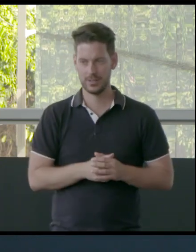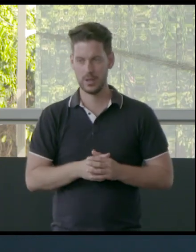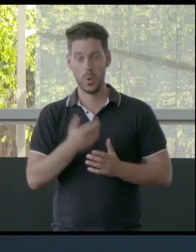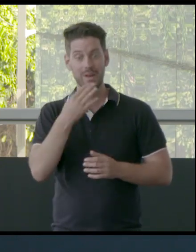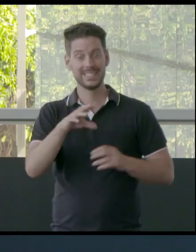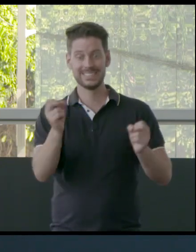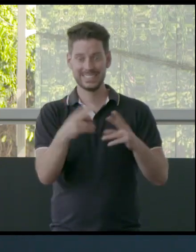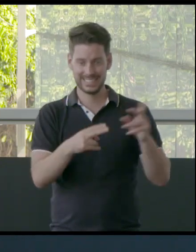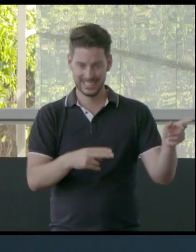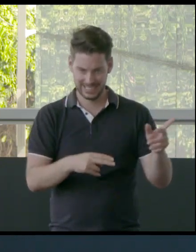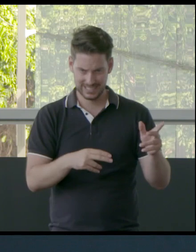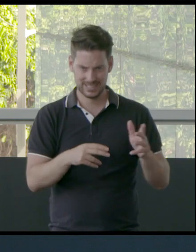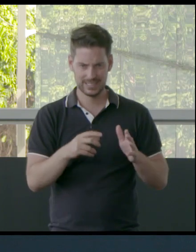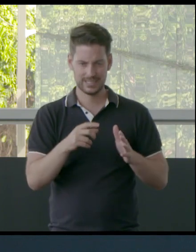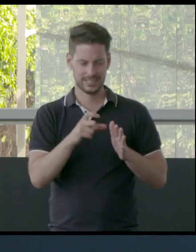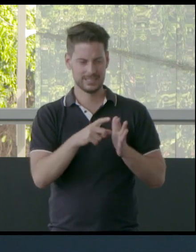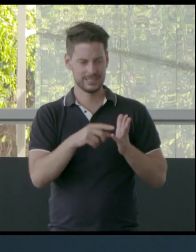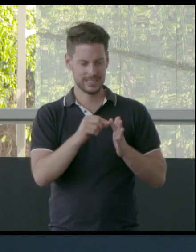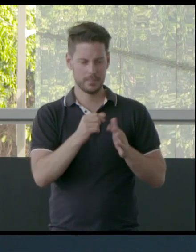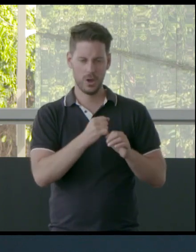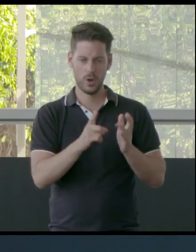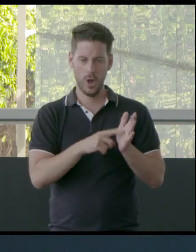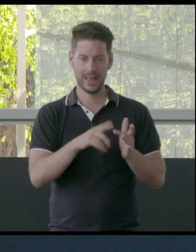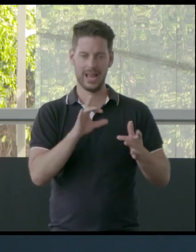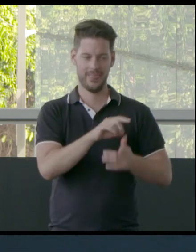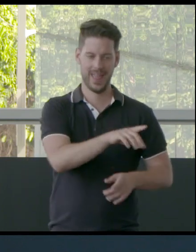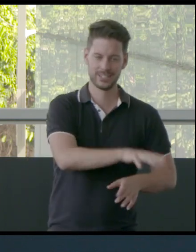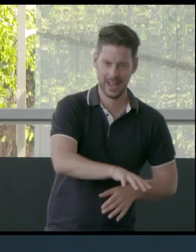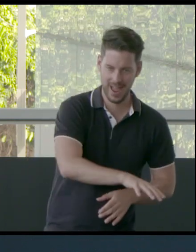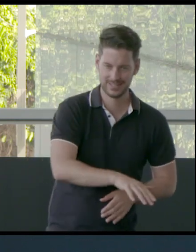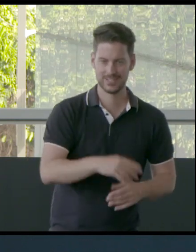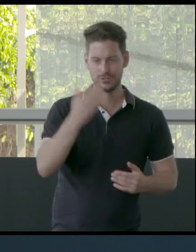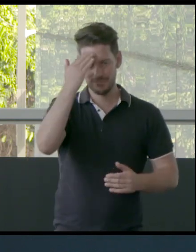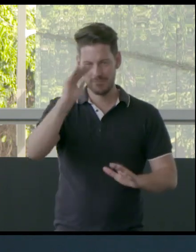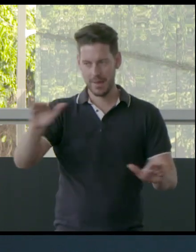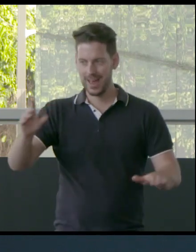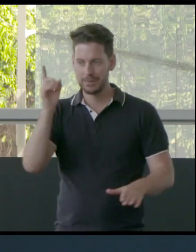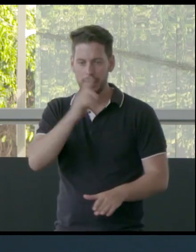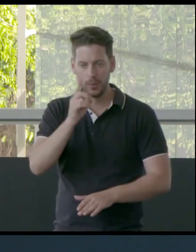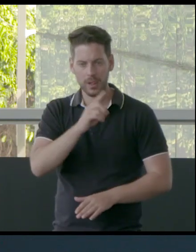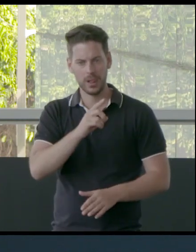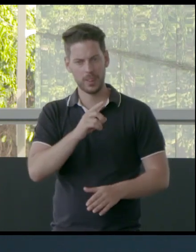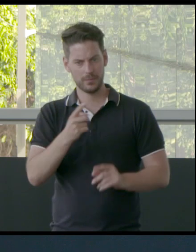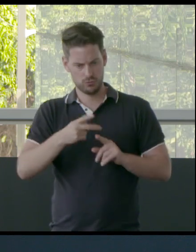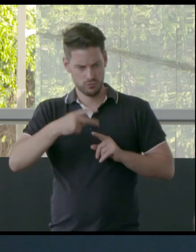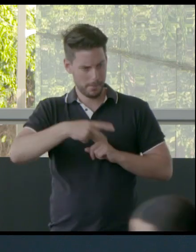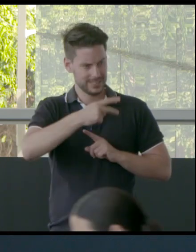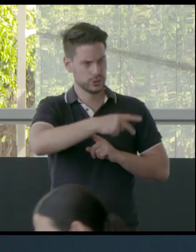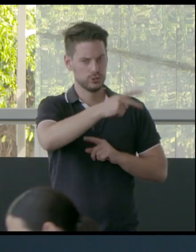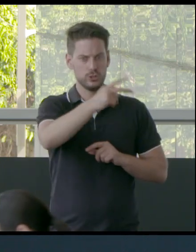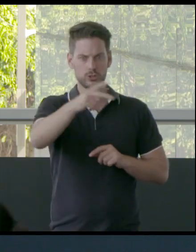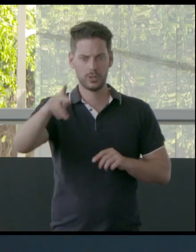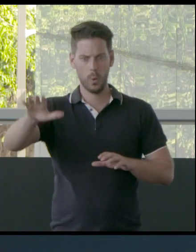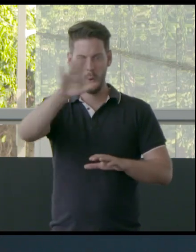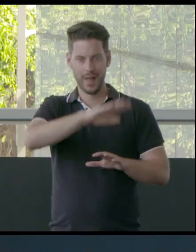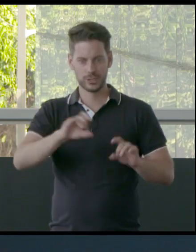in Sydney, was Dubbergully to connect to that site to kind of remind people that this is a repetition and it's part of the